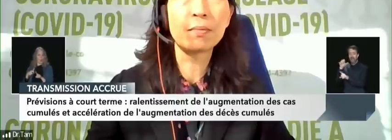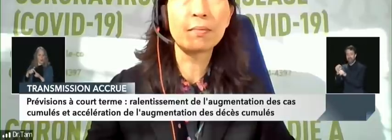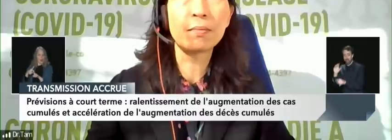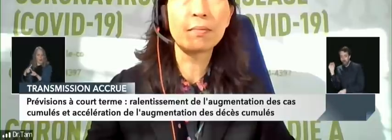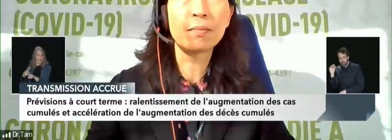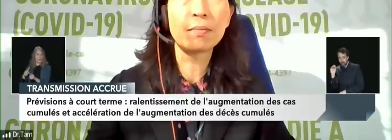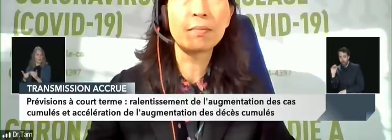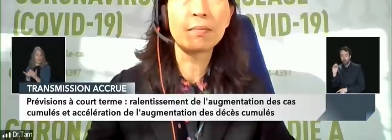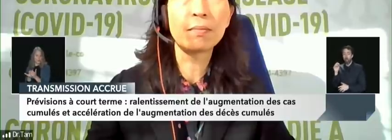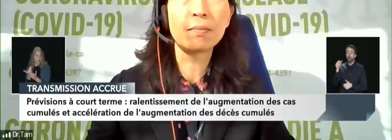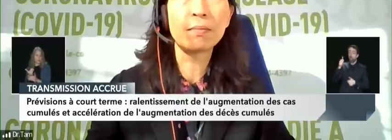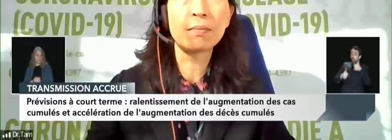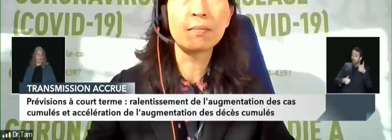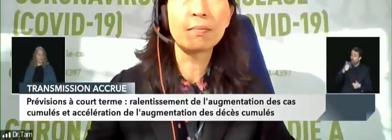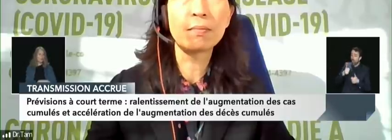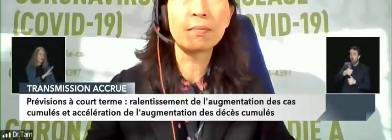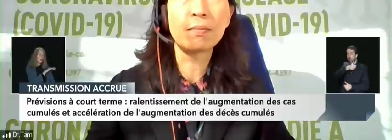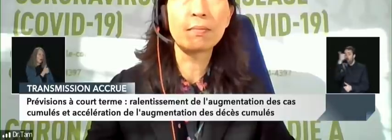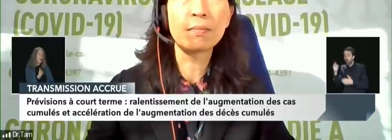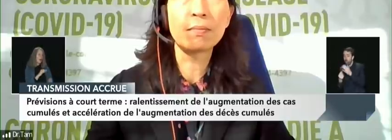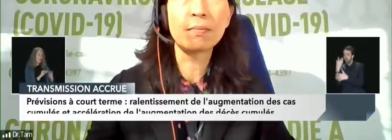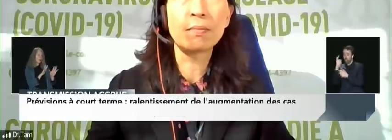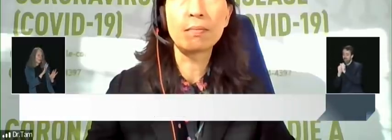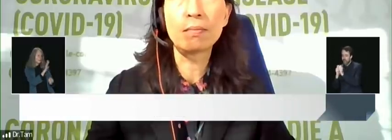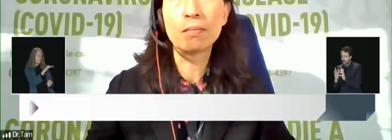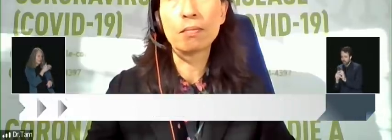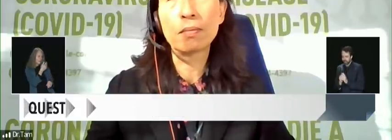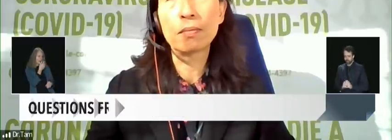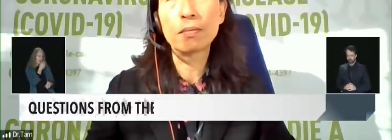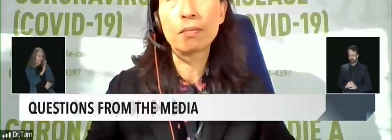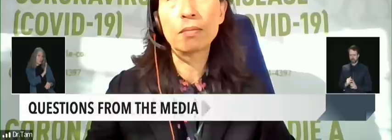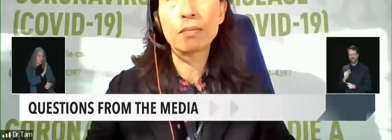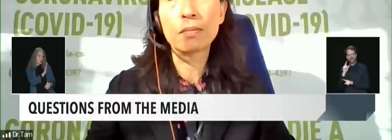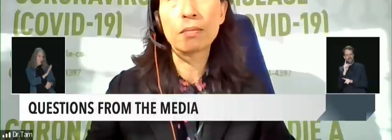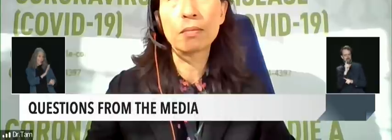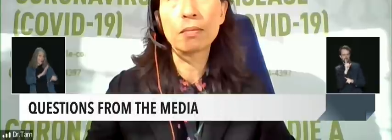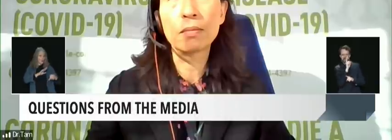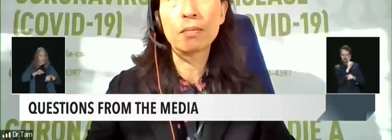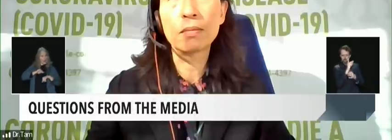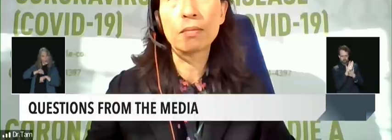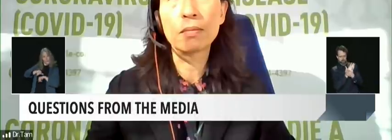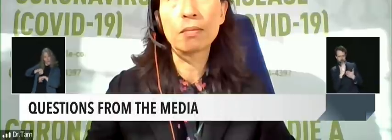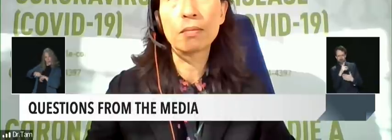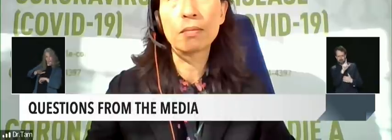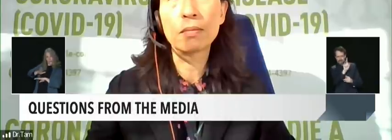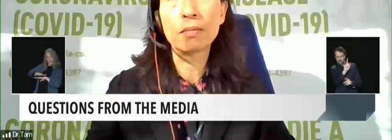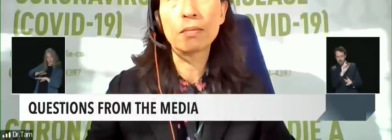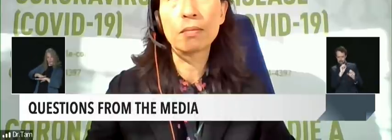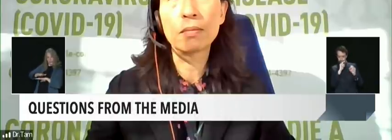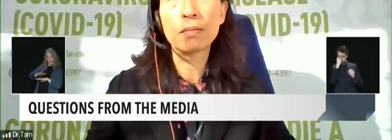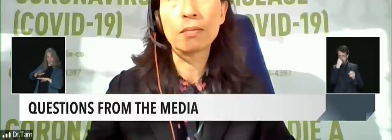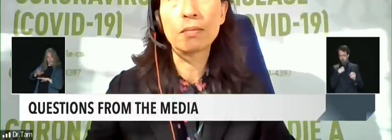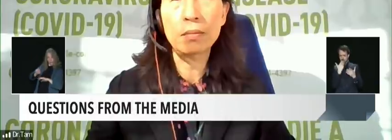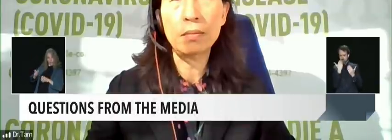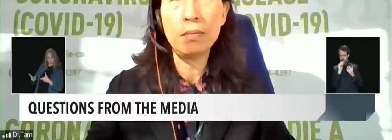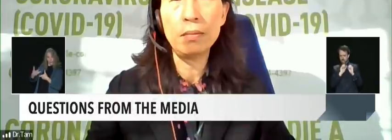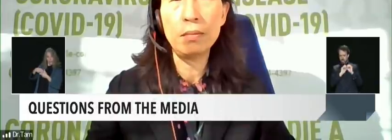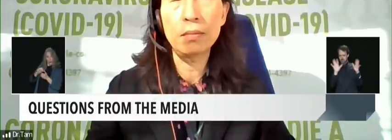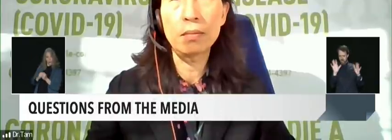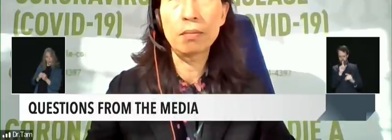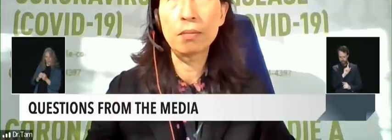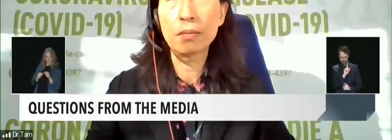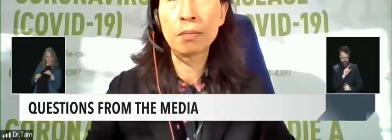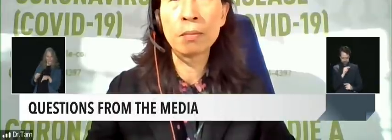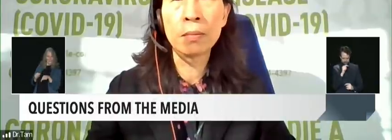so just to clarify so have you brought that up in your advice that this is maybe something where the resources being put to use could be